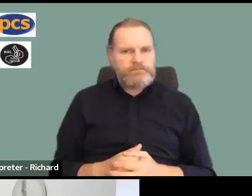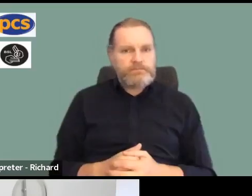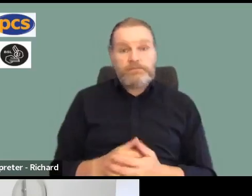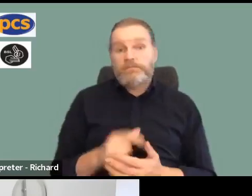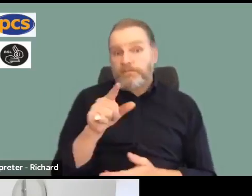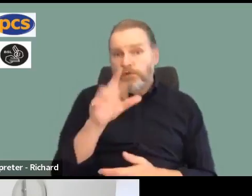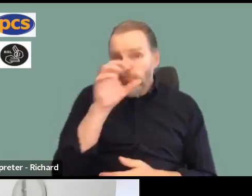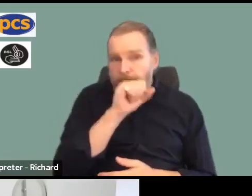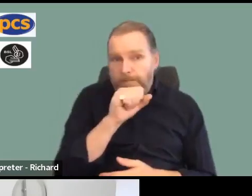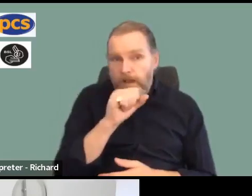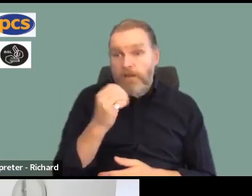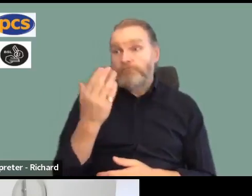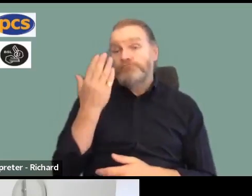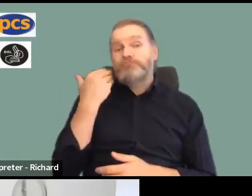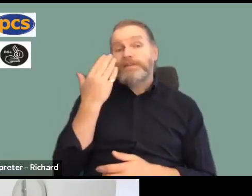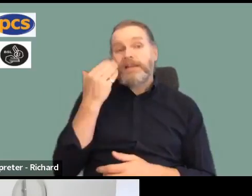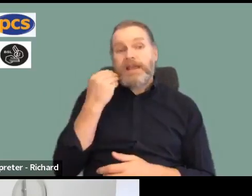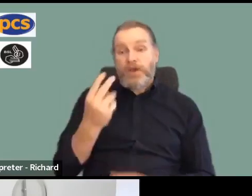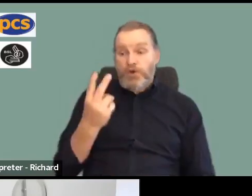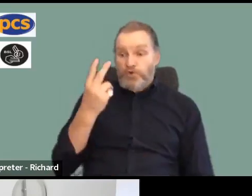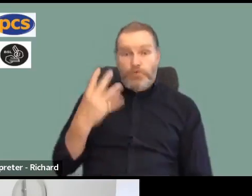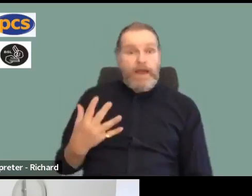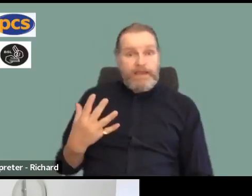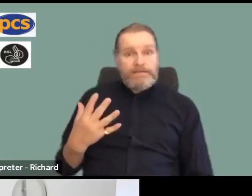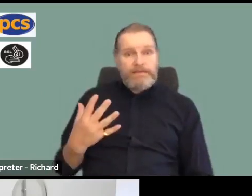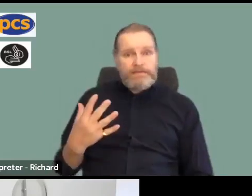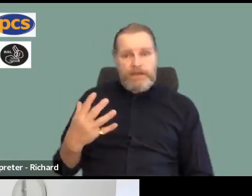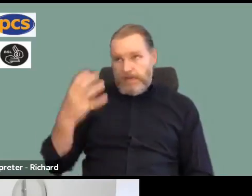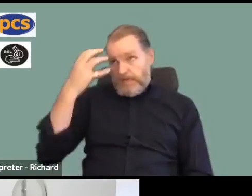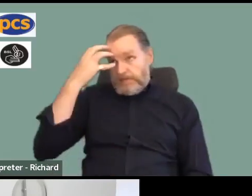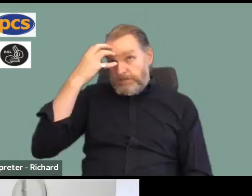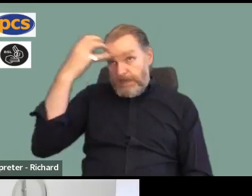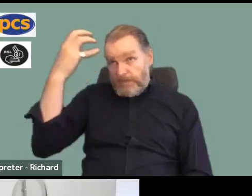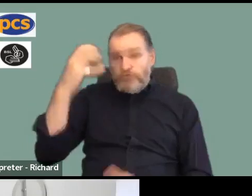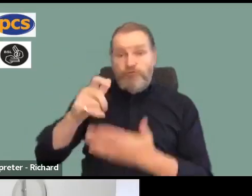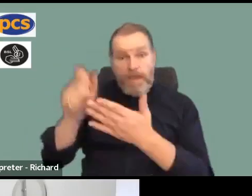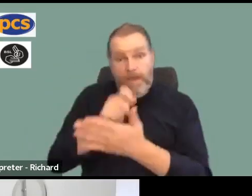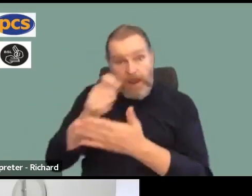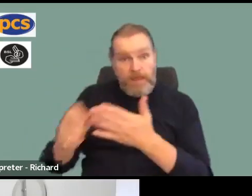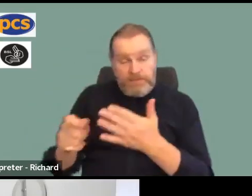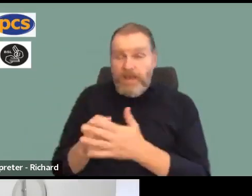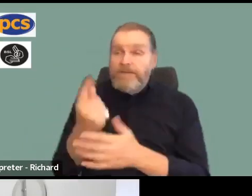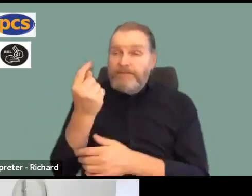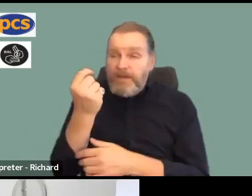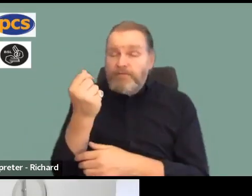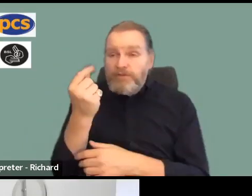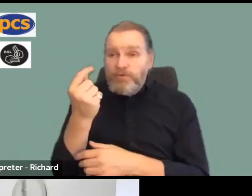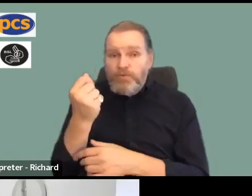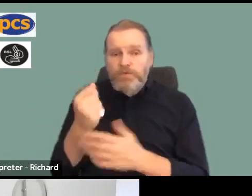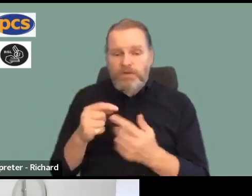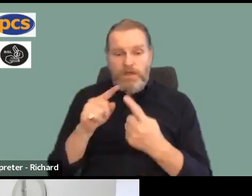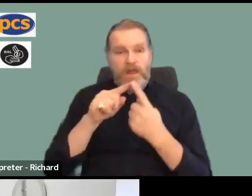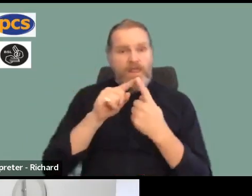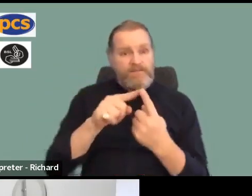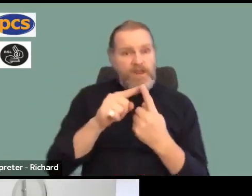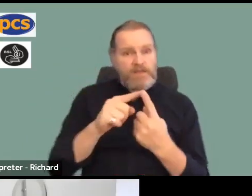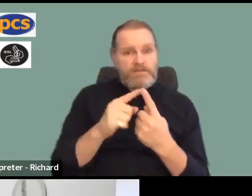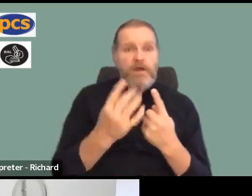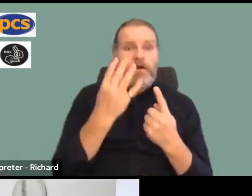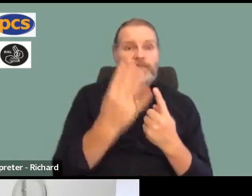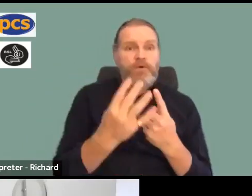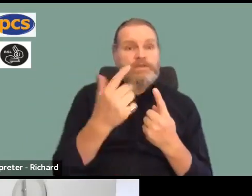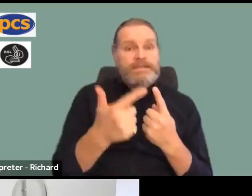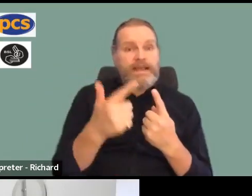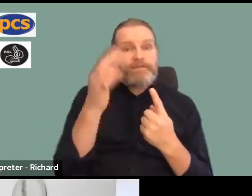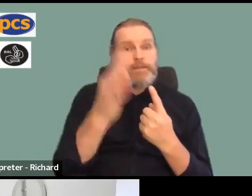recent years twice to have statutory ballots and came very close to winning, once with a 47.7% turnout